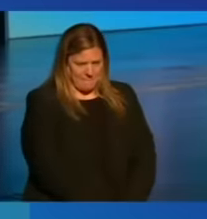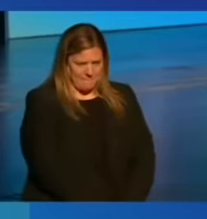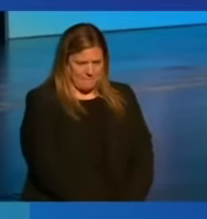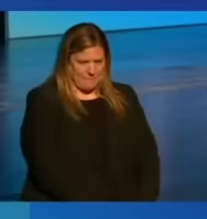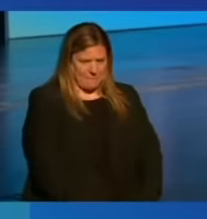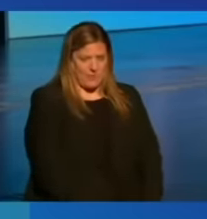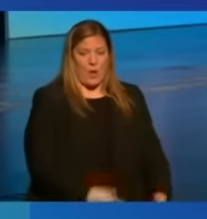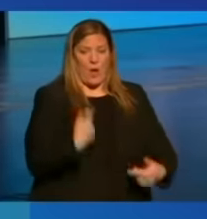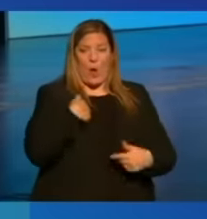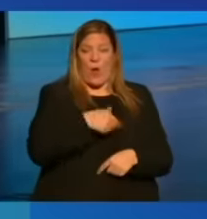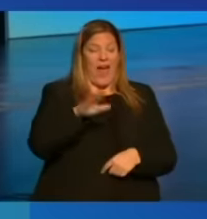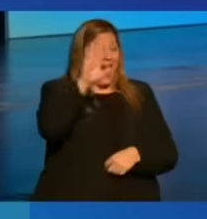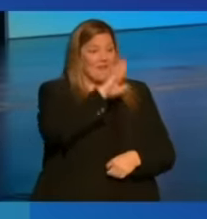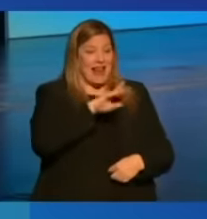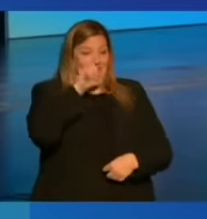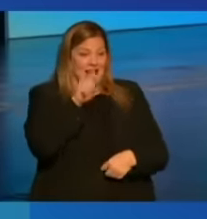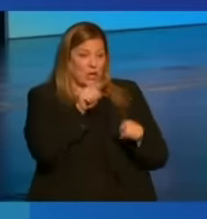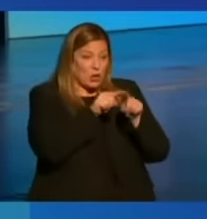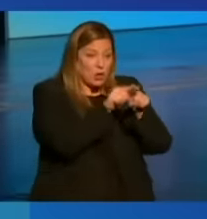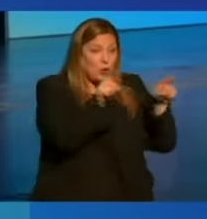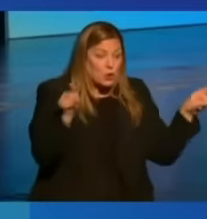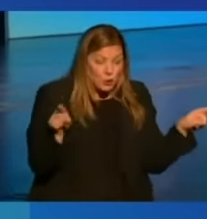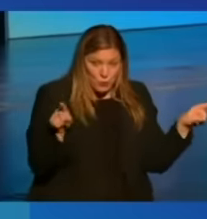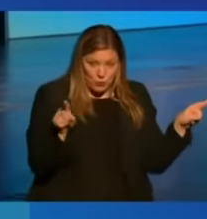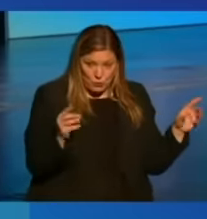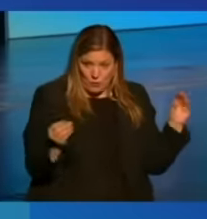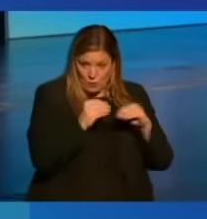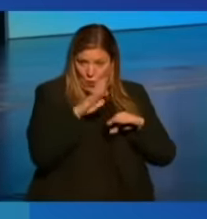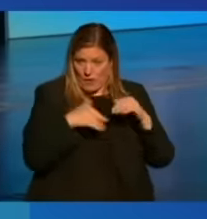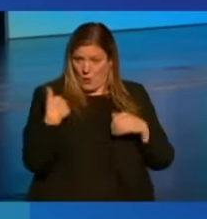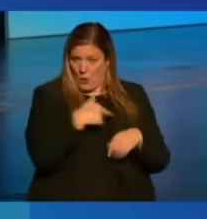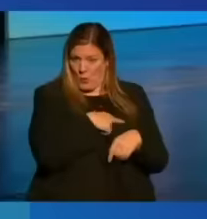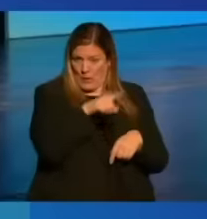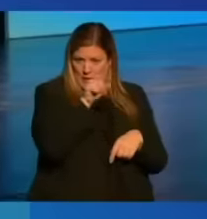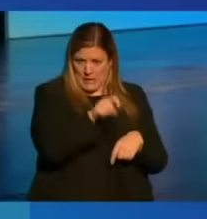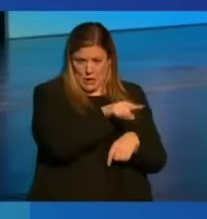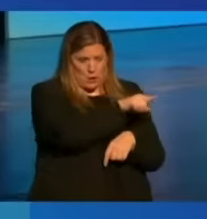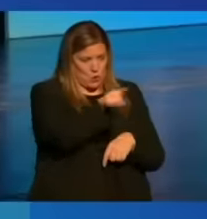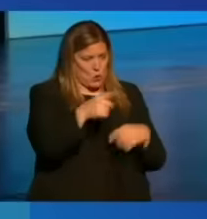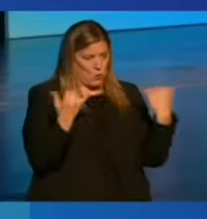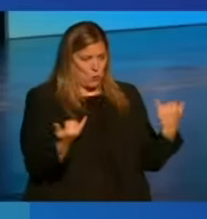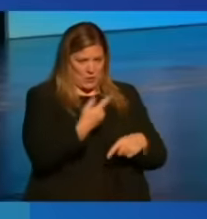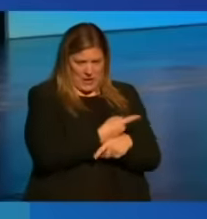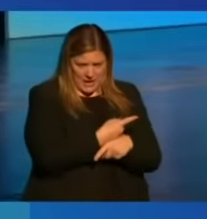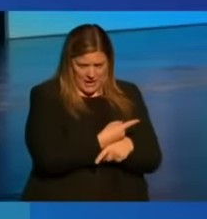And we have never needed you more than we need you today.